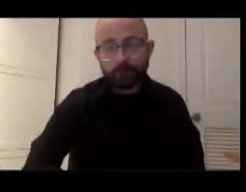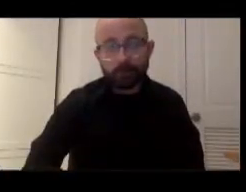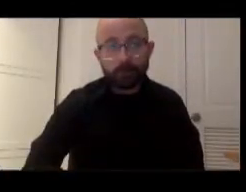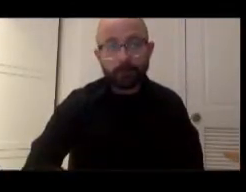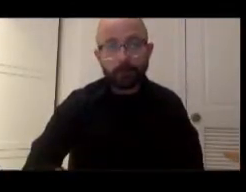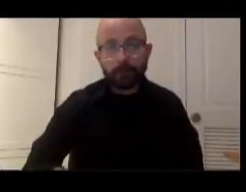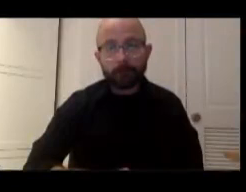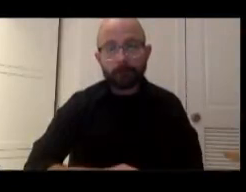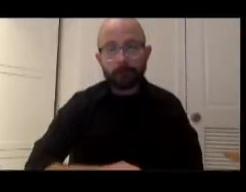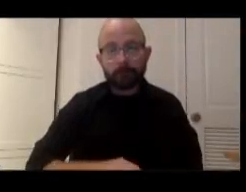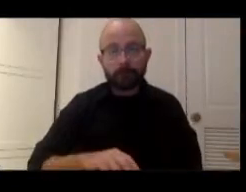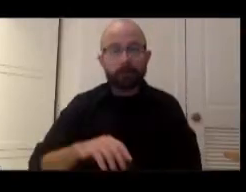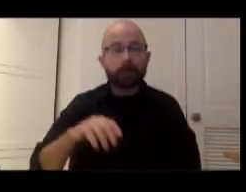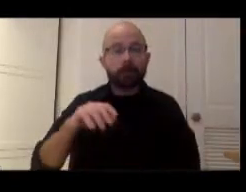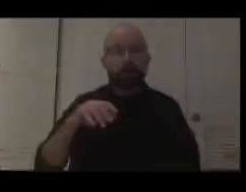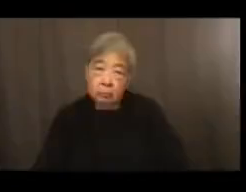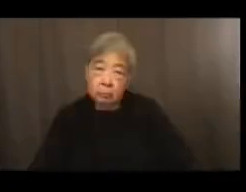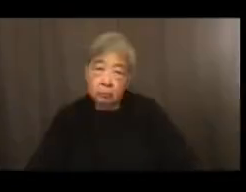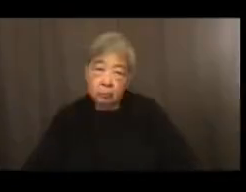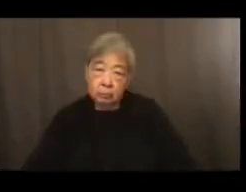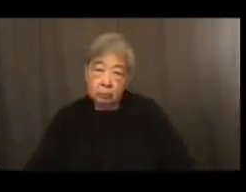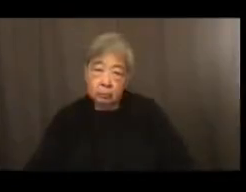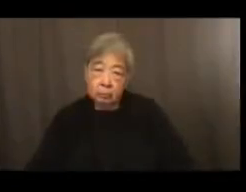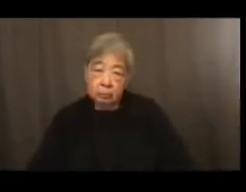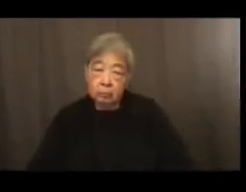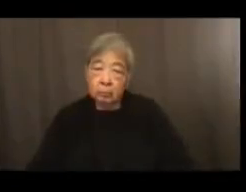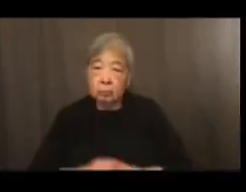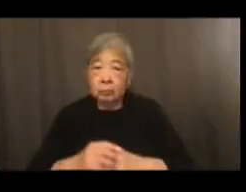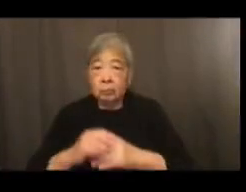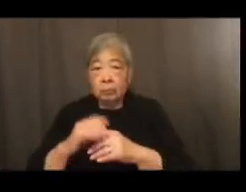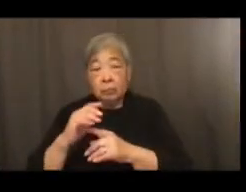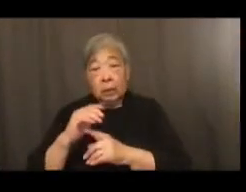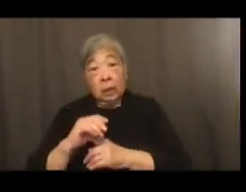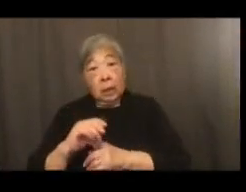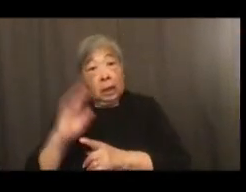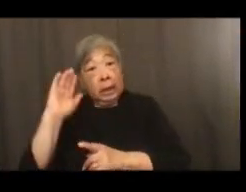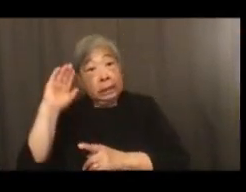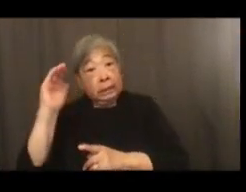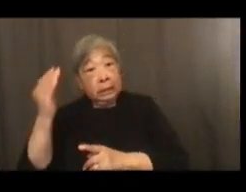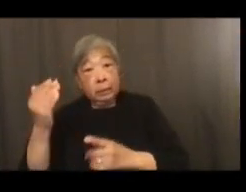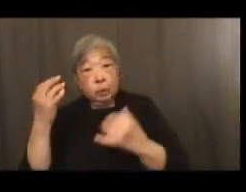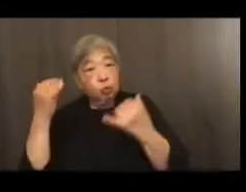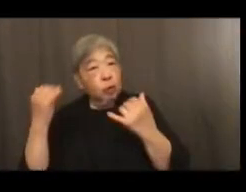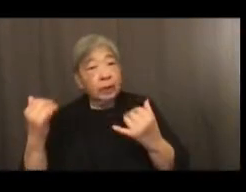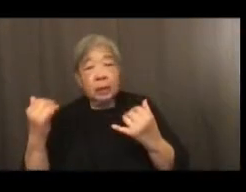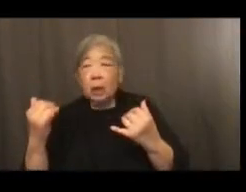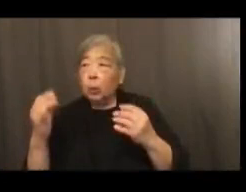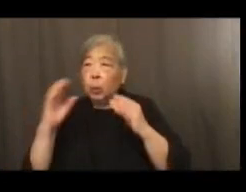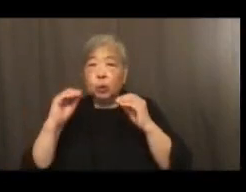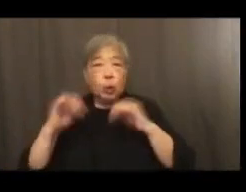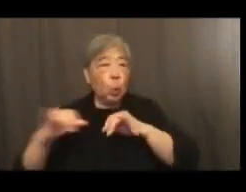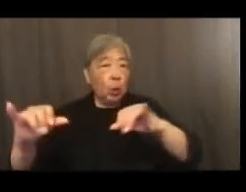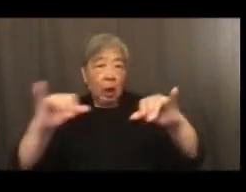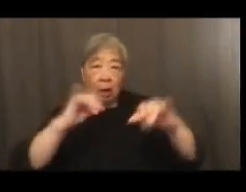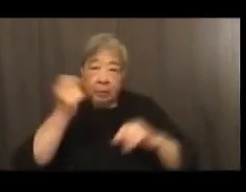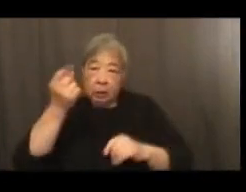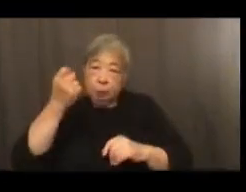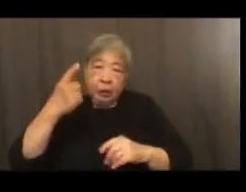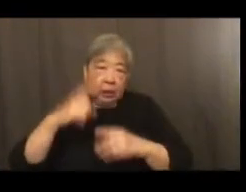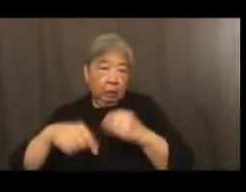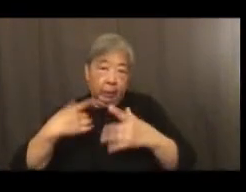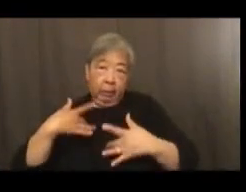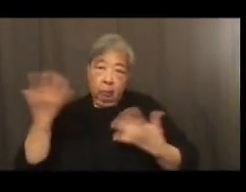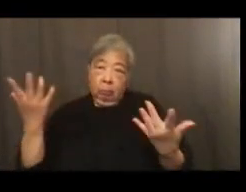And yet, it, it would appear right now, there is no common understanding of what the American story is